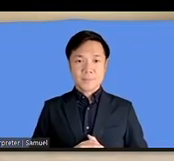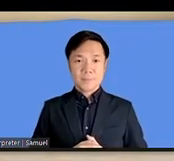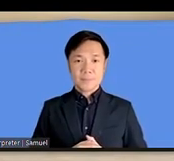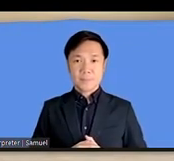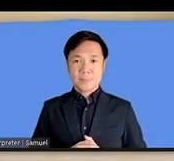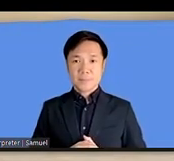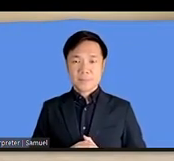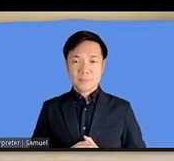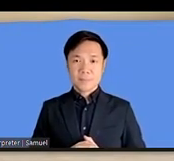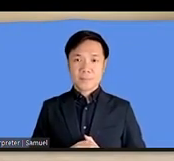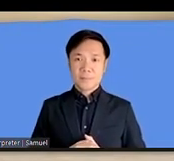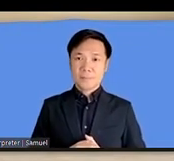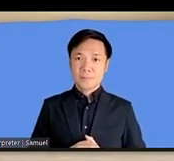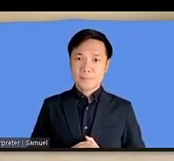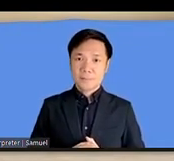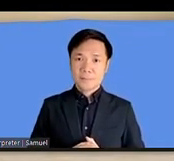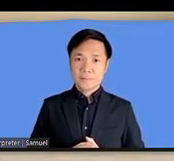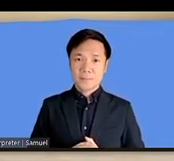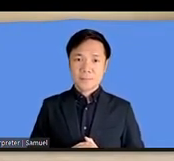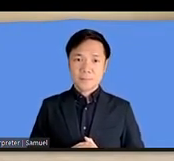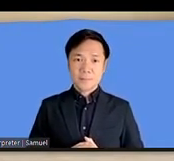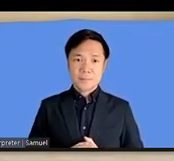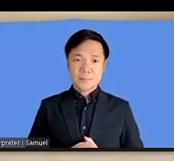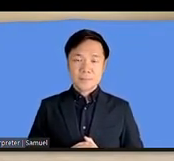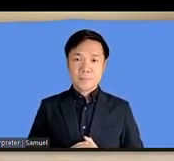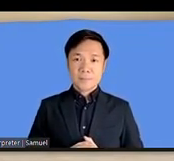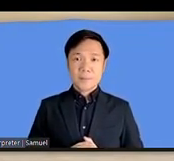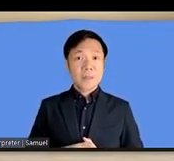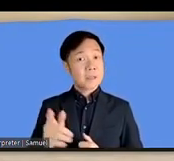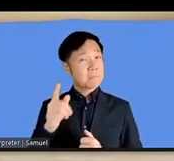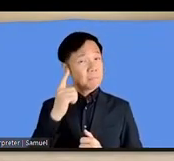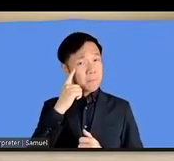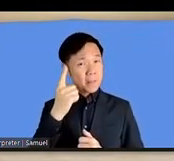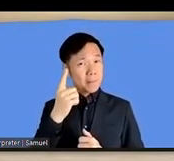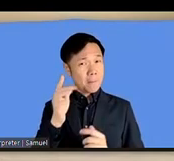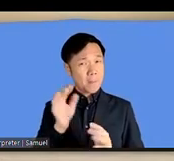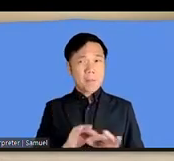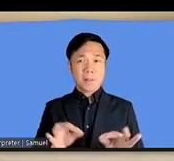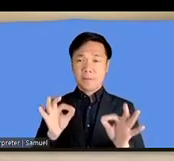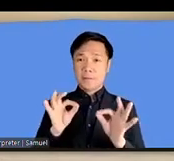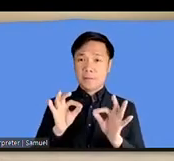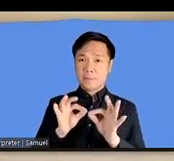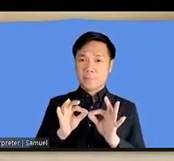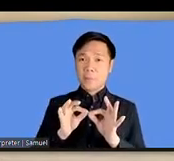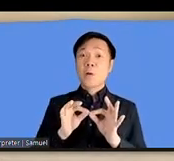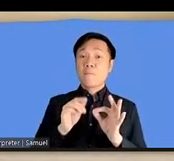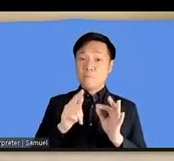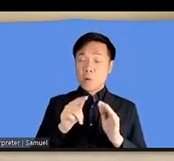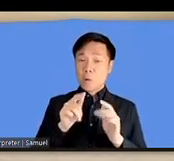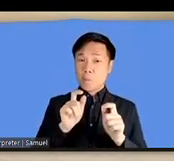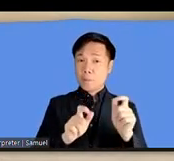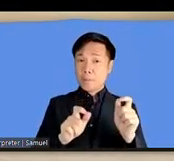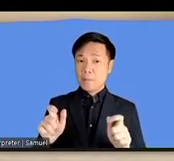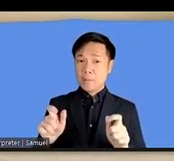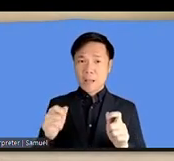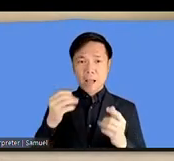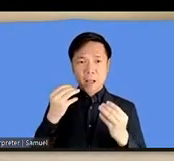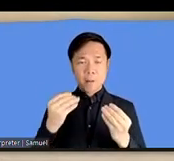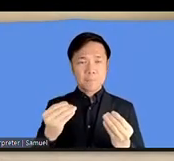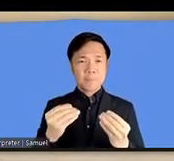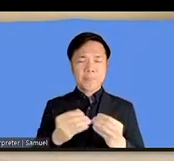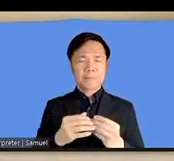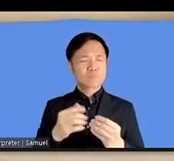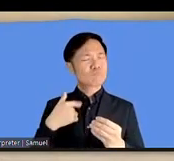so we have to it is important that it is not person with disabilities to adapt and make efforts